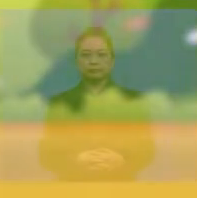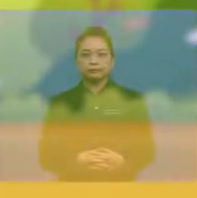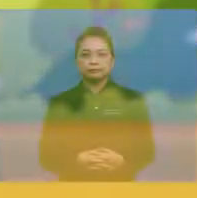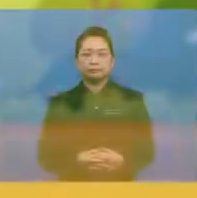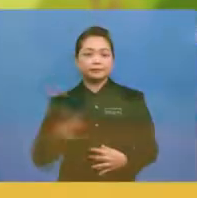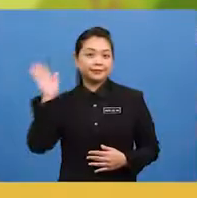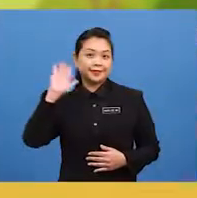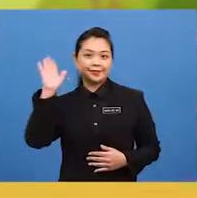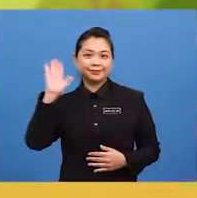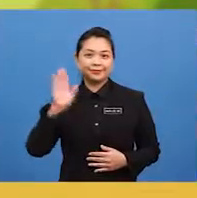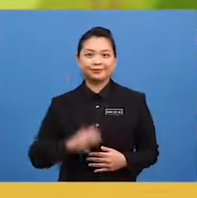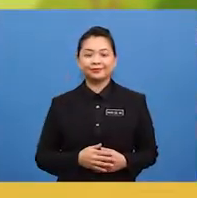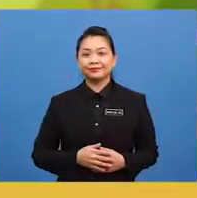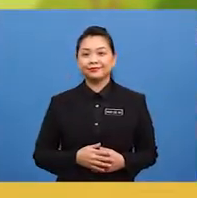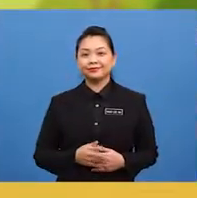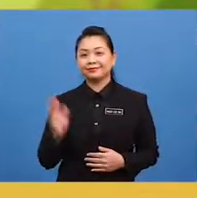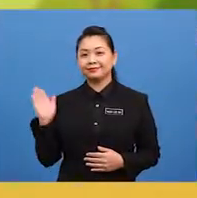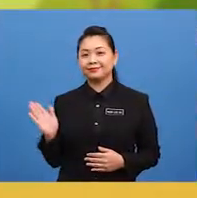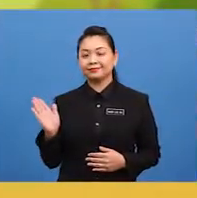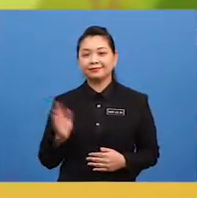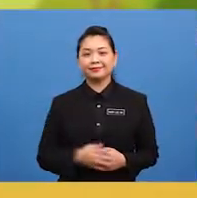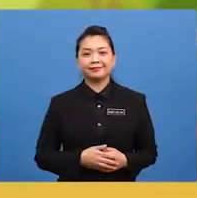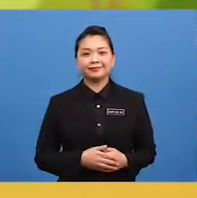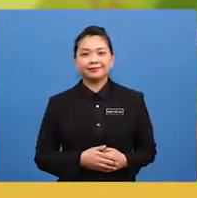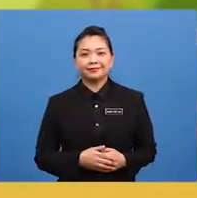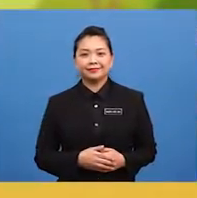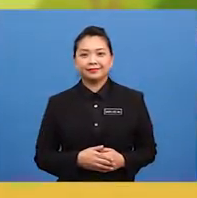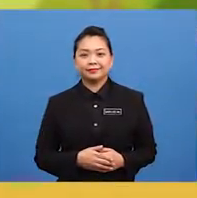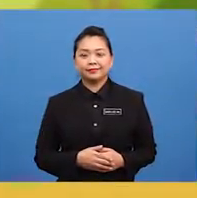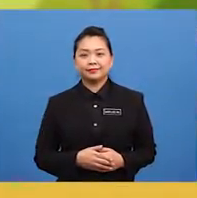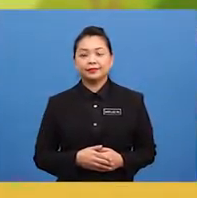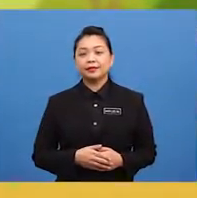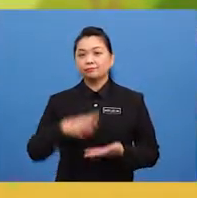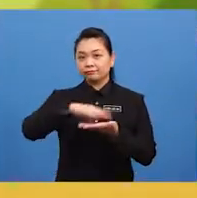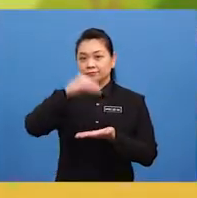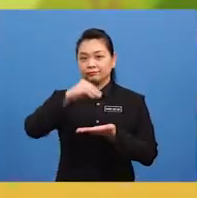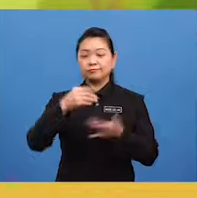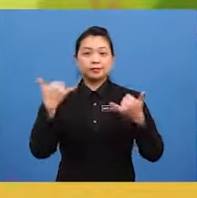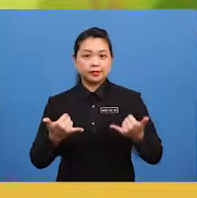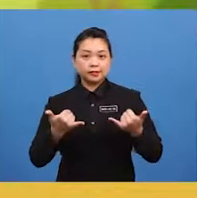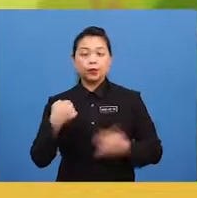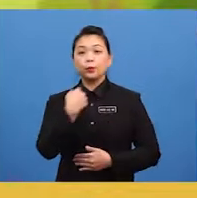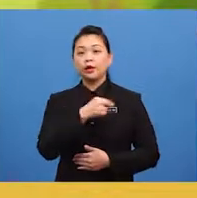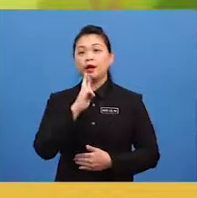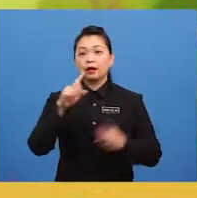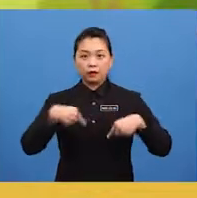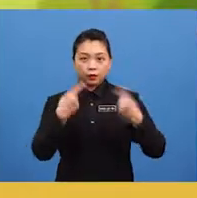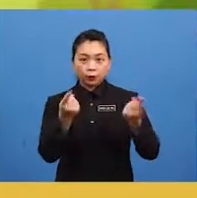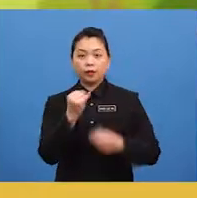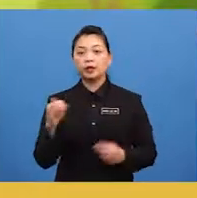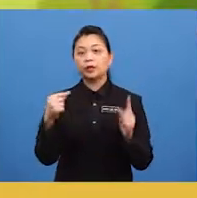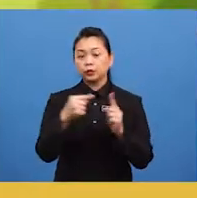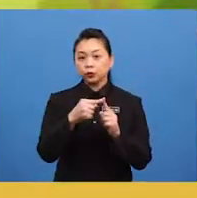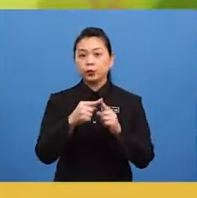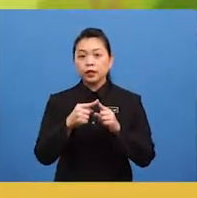Hi, I'm Ifis Allaudid. In this lesson, we are going to look into how to